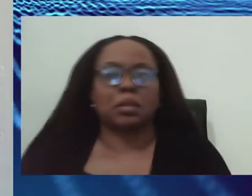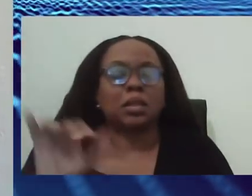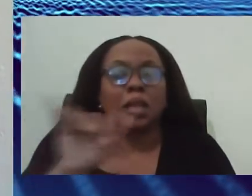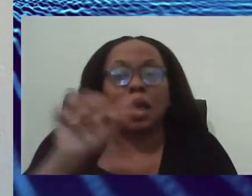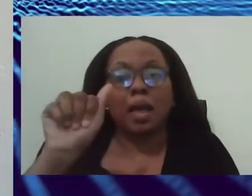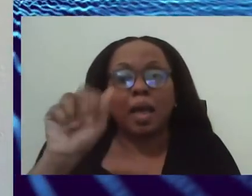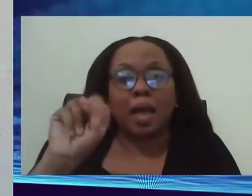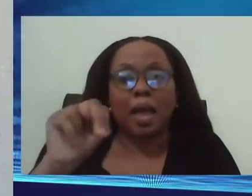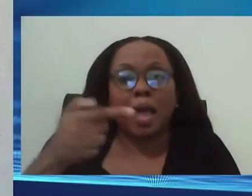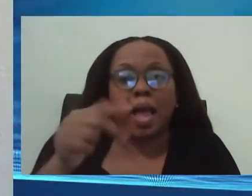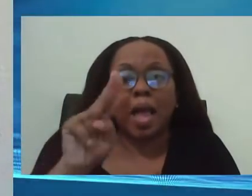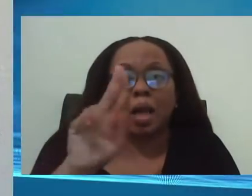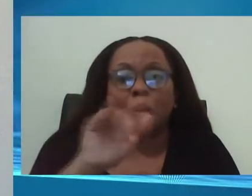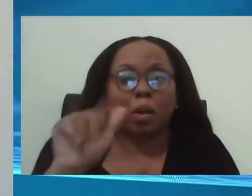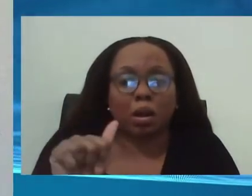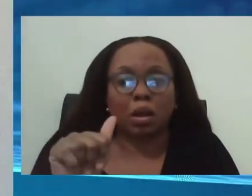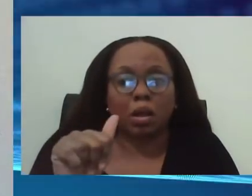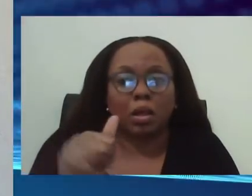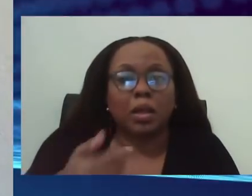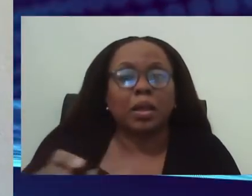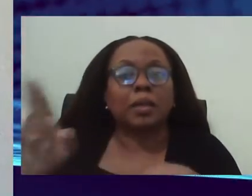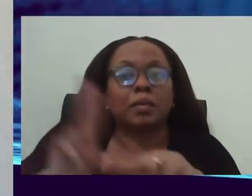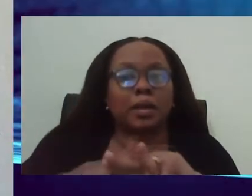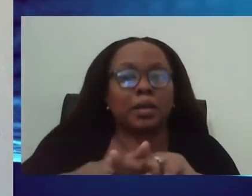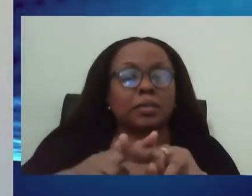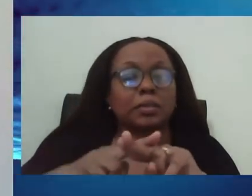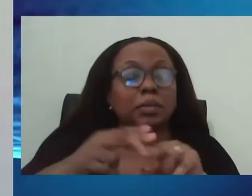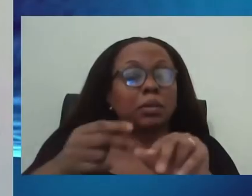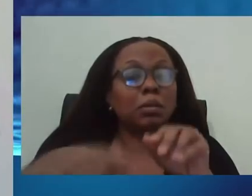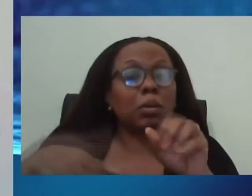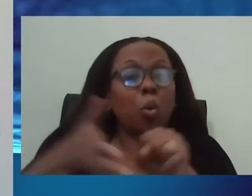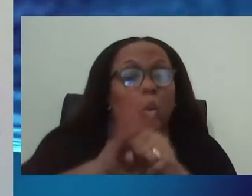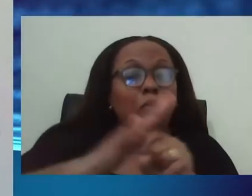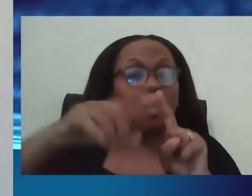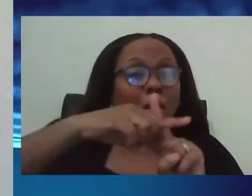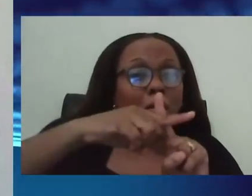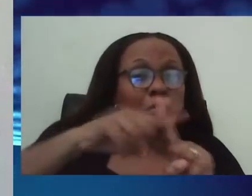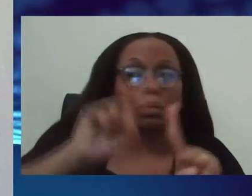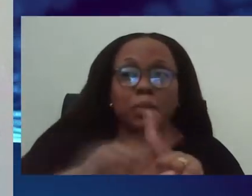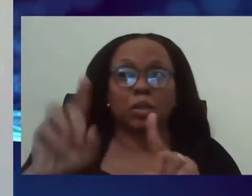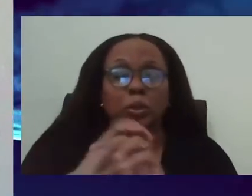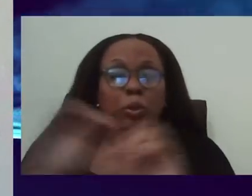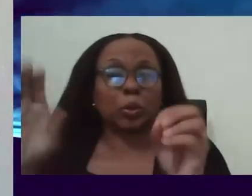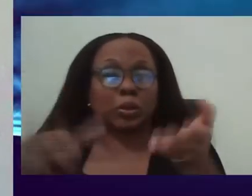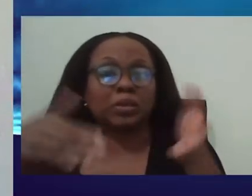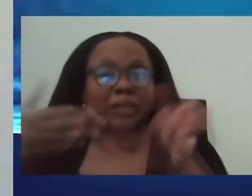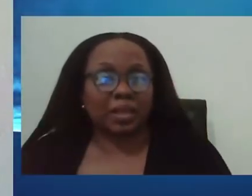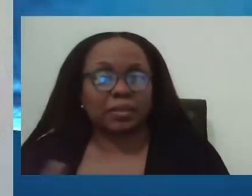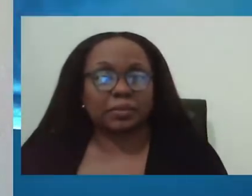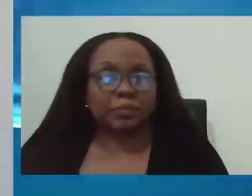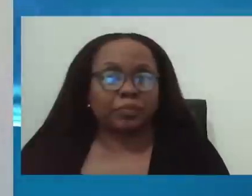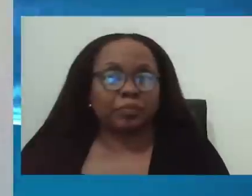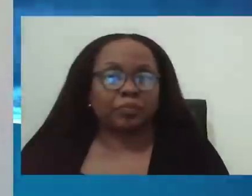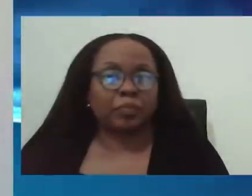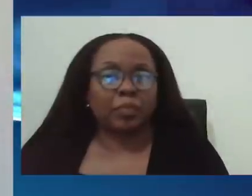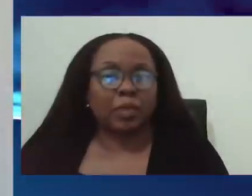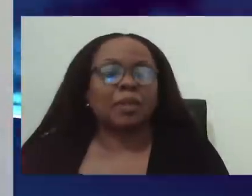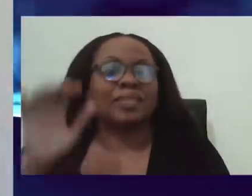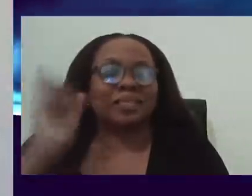Increasing cases, no increase in deaths. And that's where we need to get to, in terms of the long term way out of the pandemic.